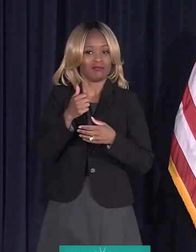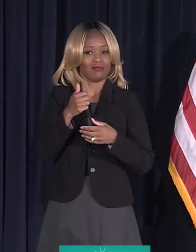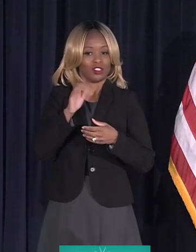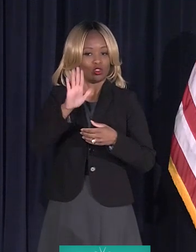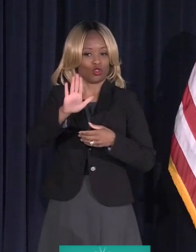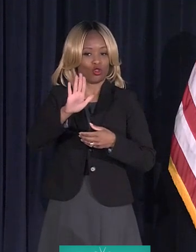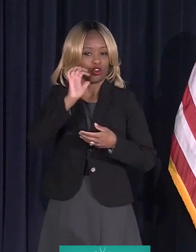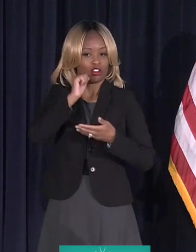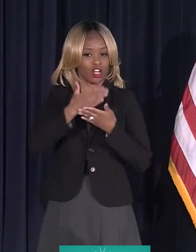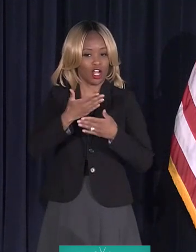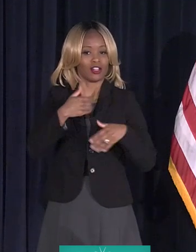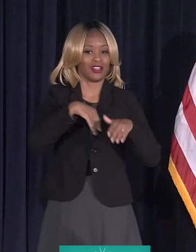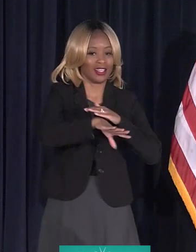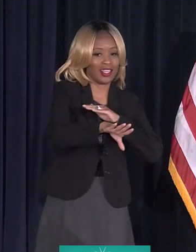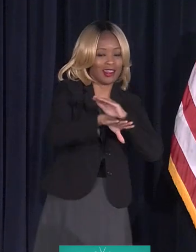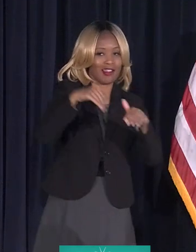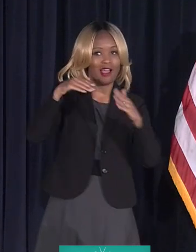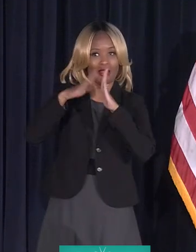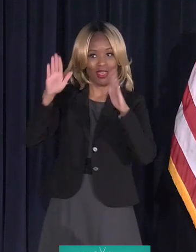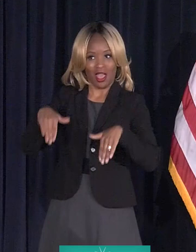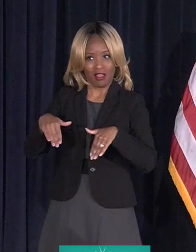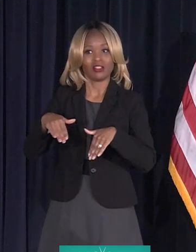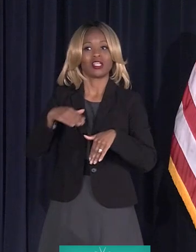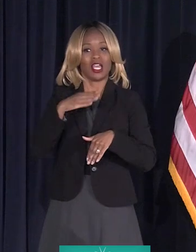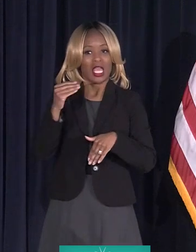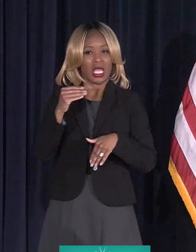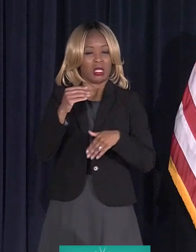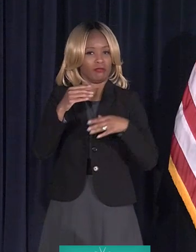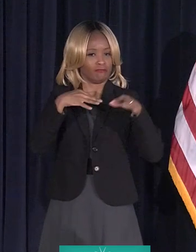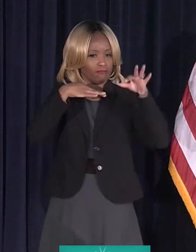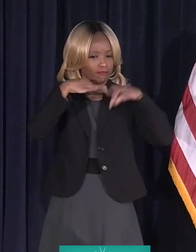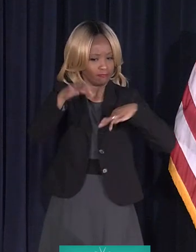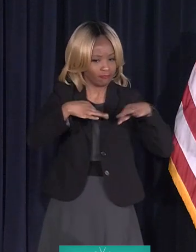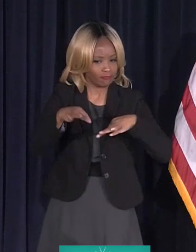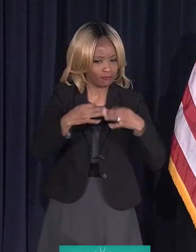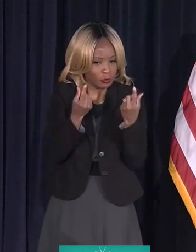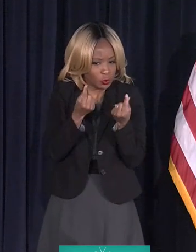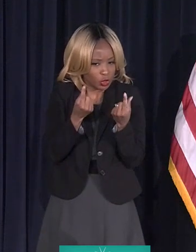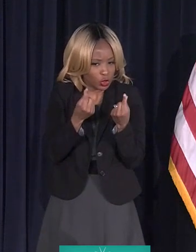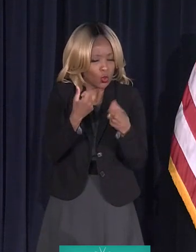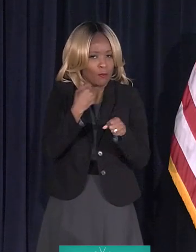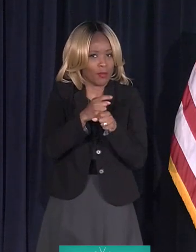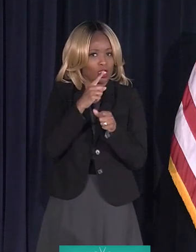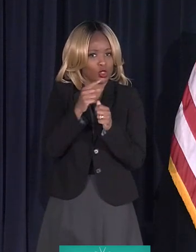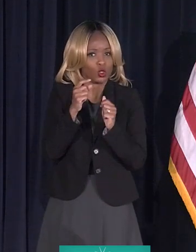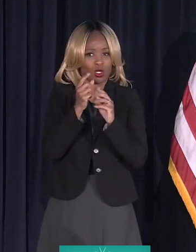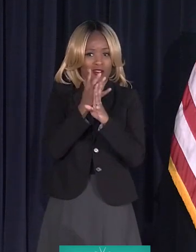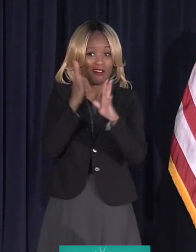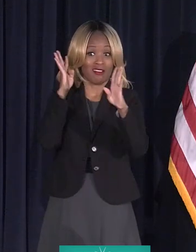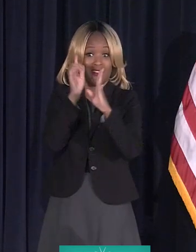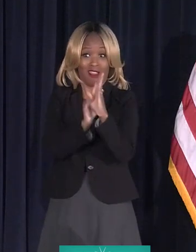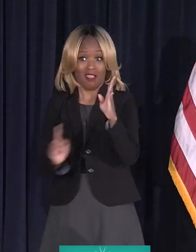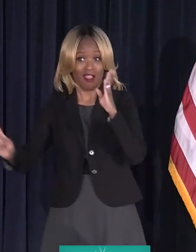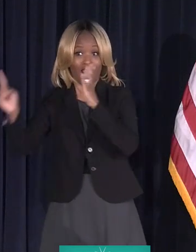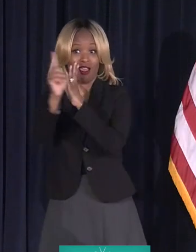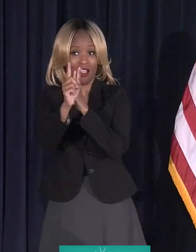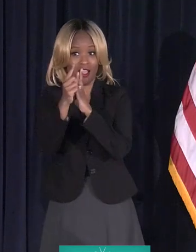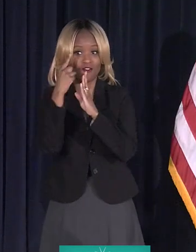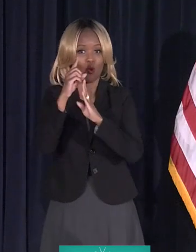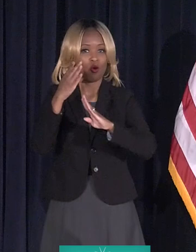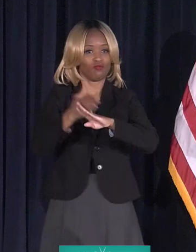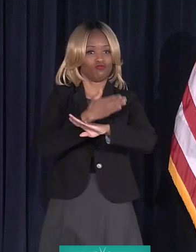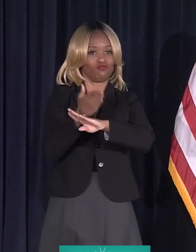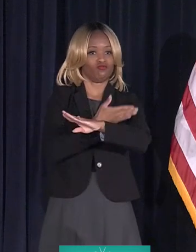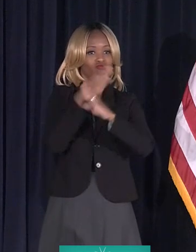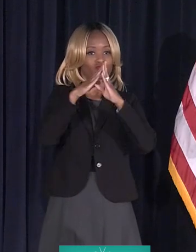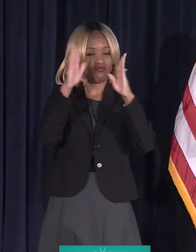she will take you through exactly what you have to do to make sure you're at the front of the line on the home repair funds that come out of